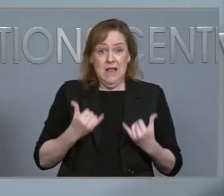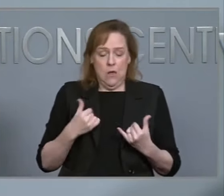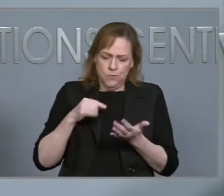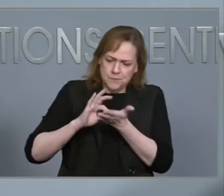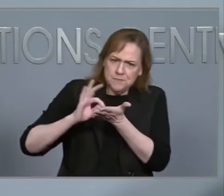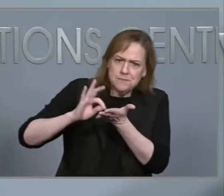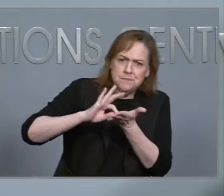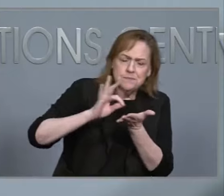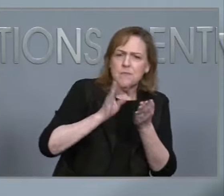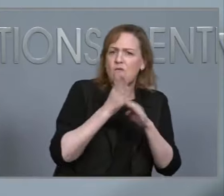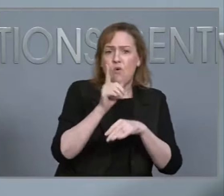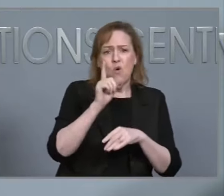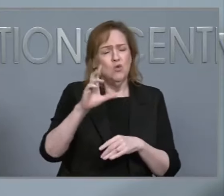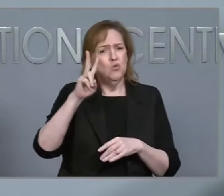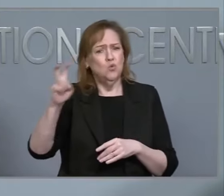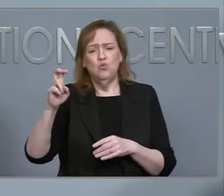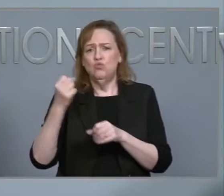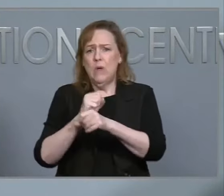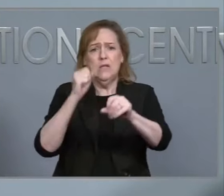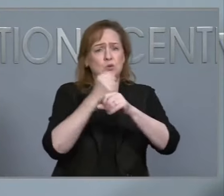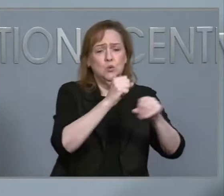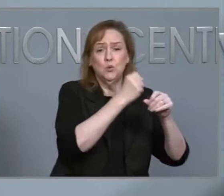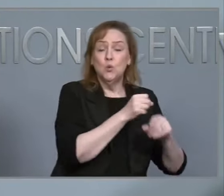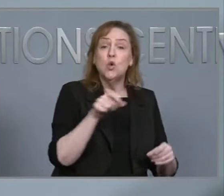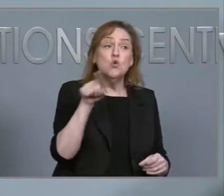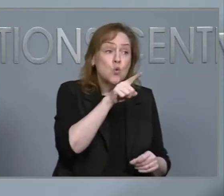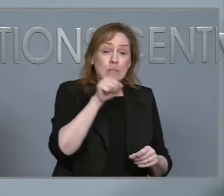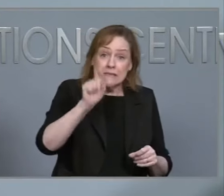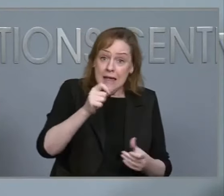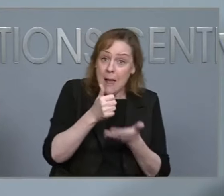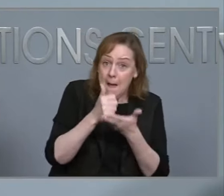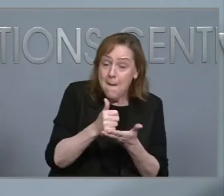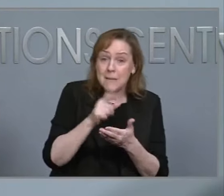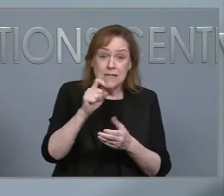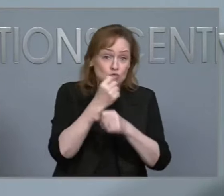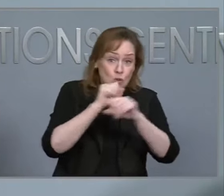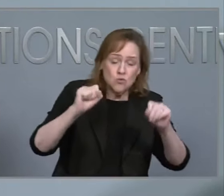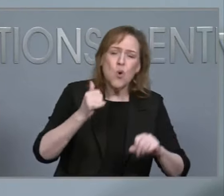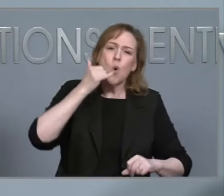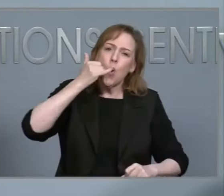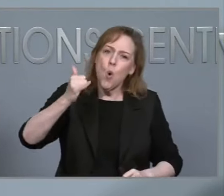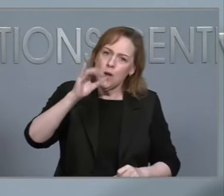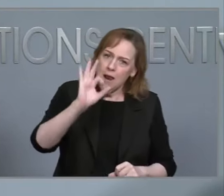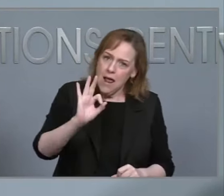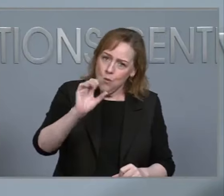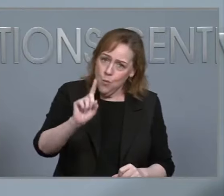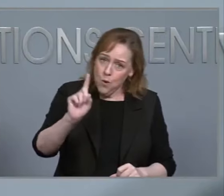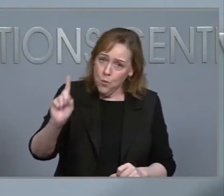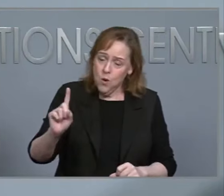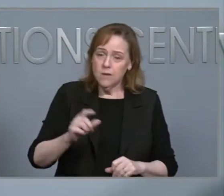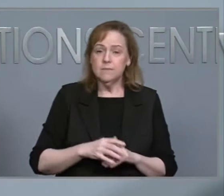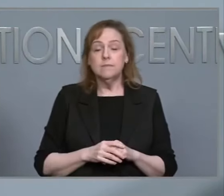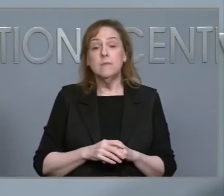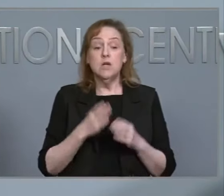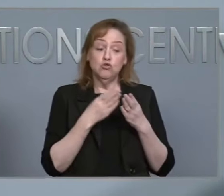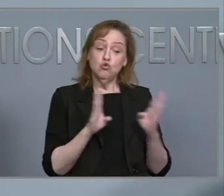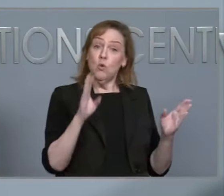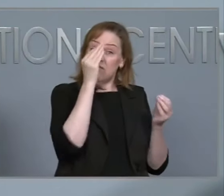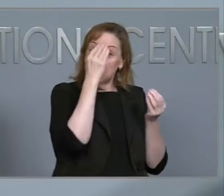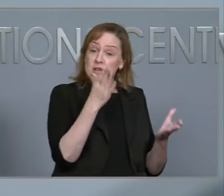rescue or have an emergency, please call 911. For general disaster information, can also visit